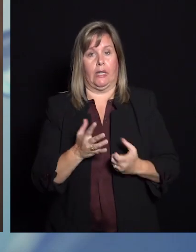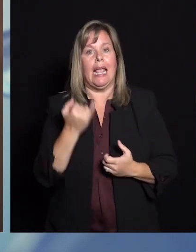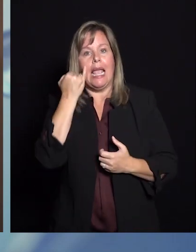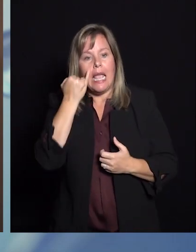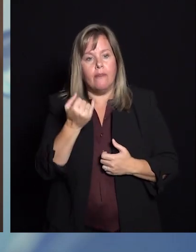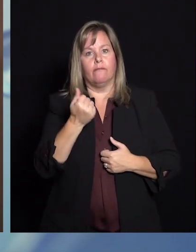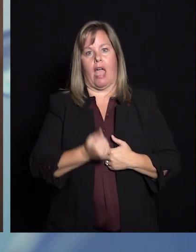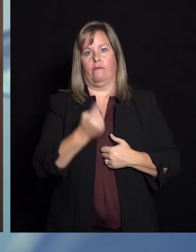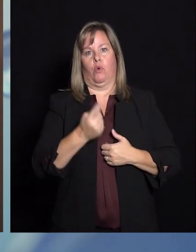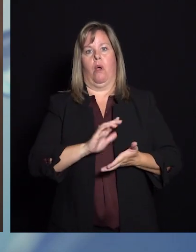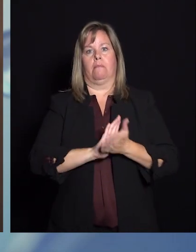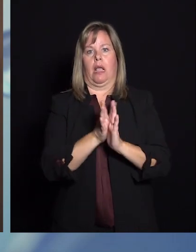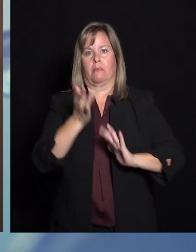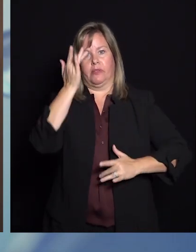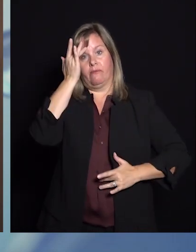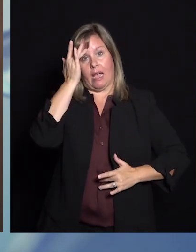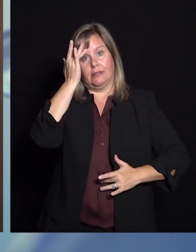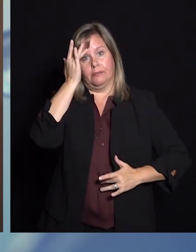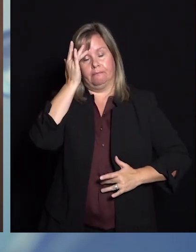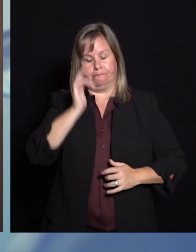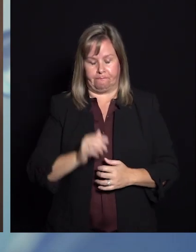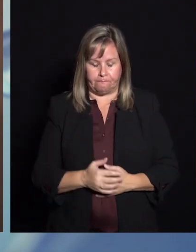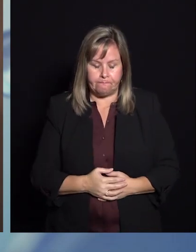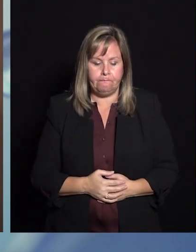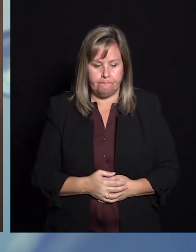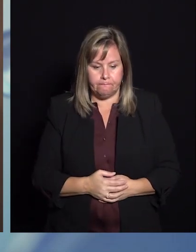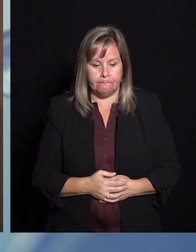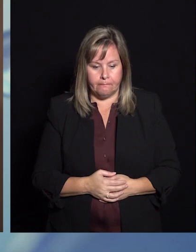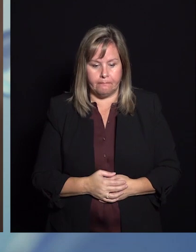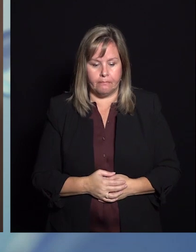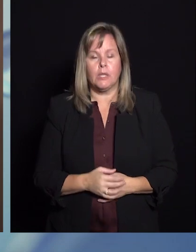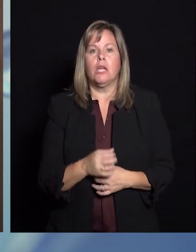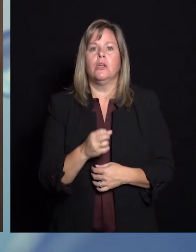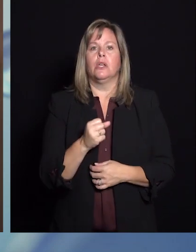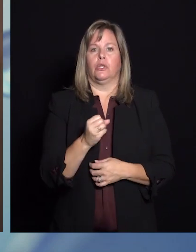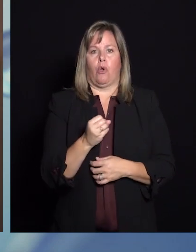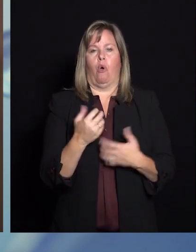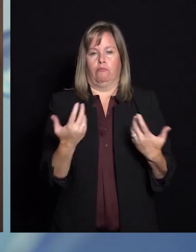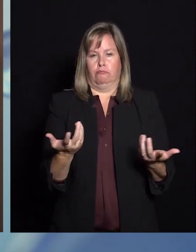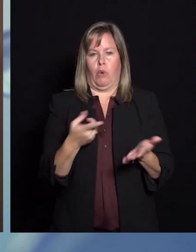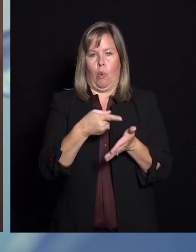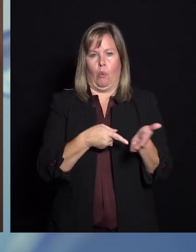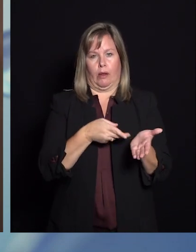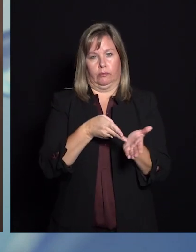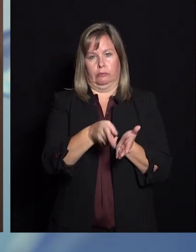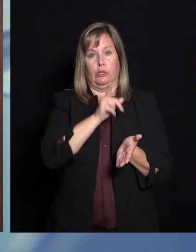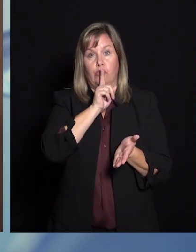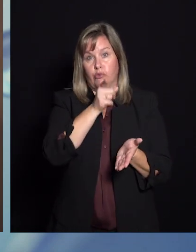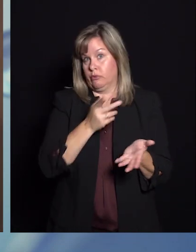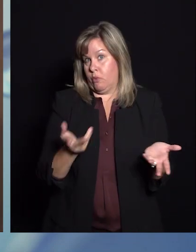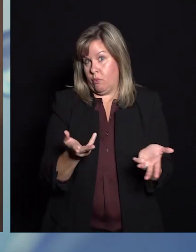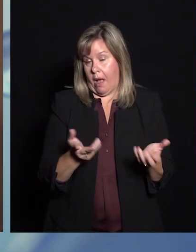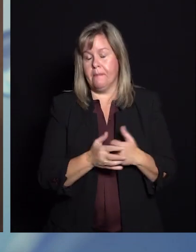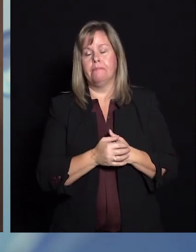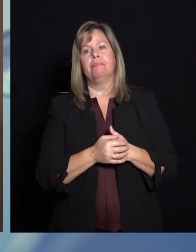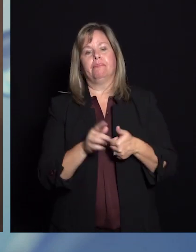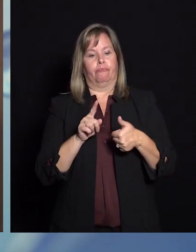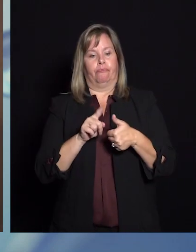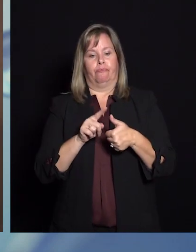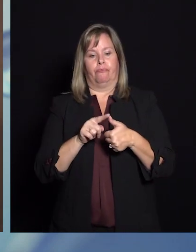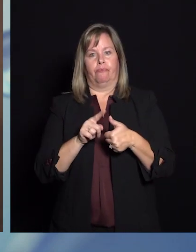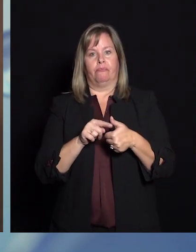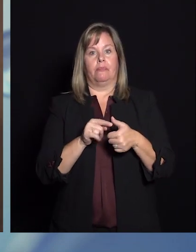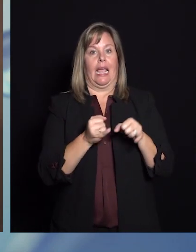that everyone eventually becomes infected. So there's a couple of truths here. One is this reality, again,